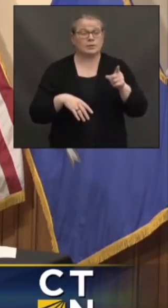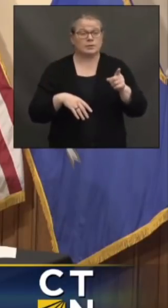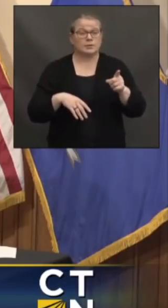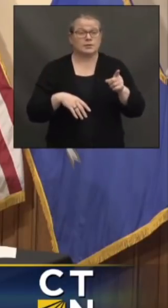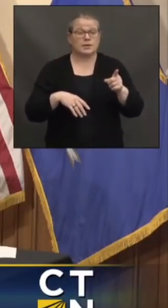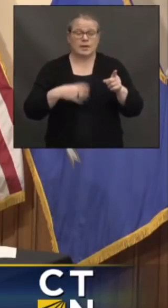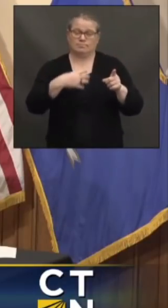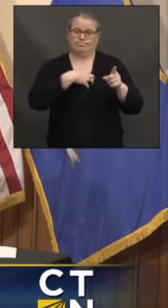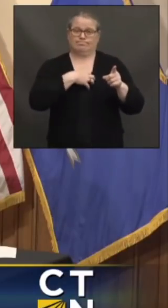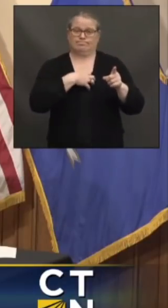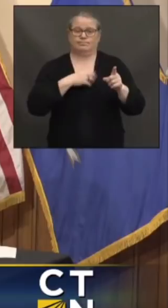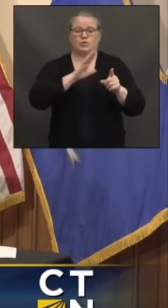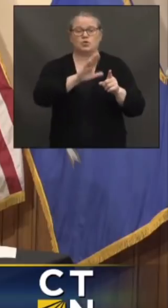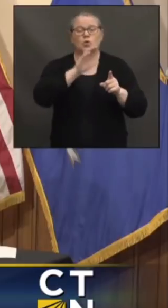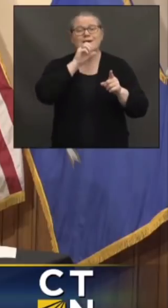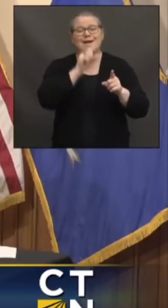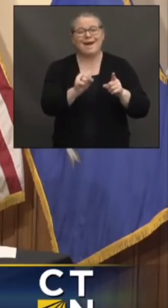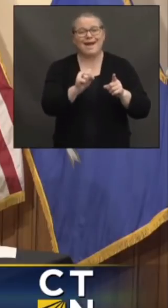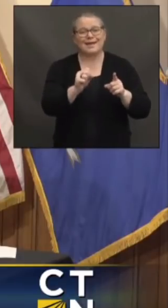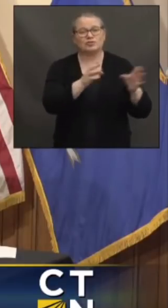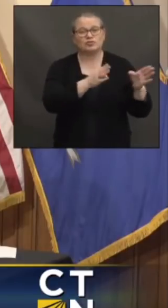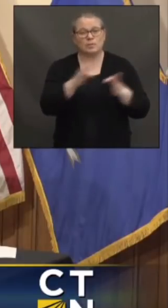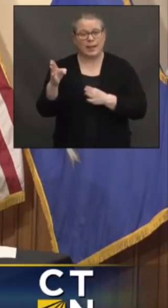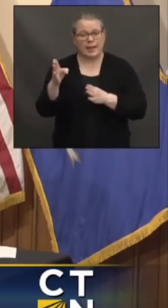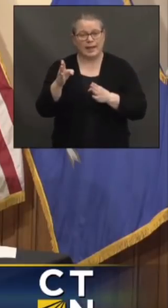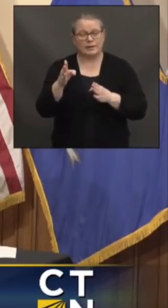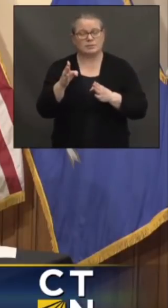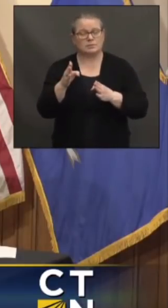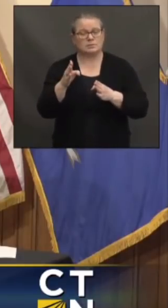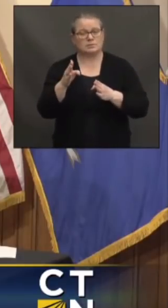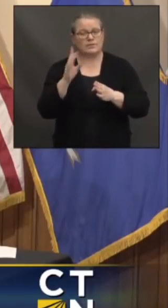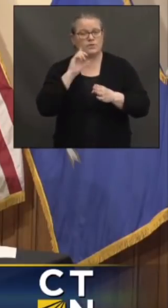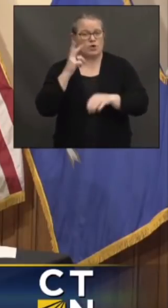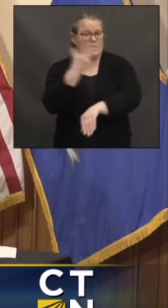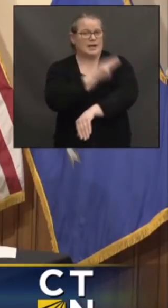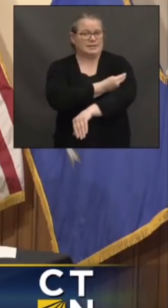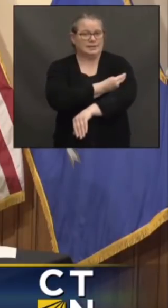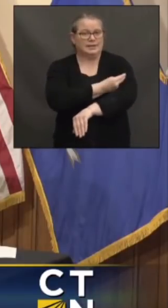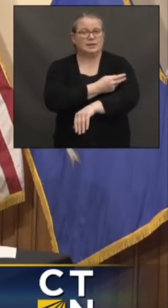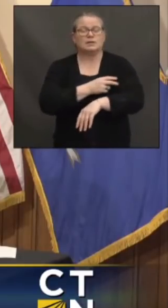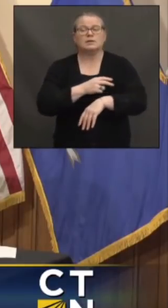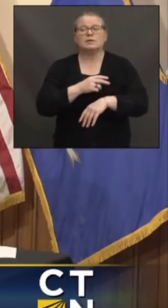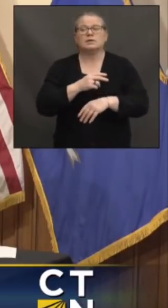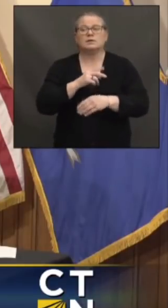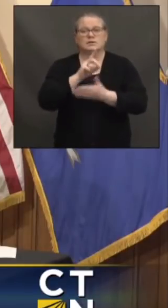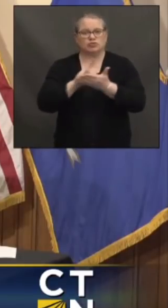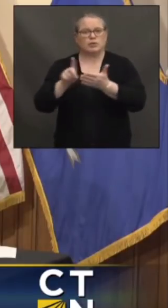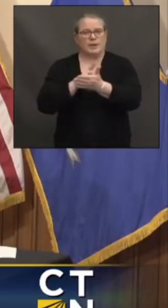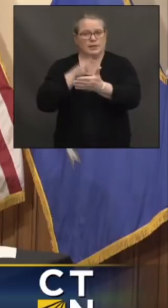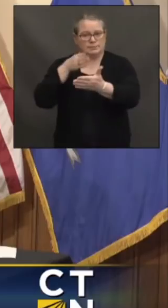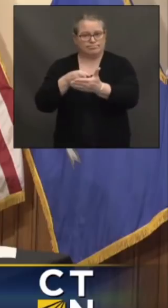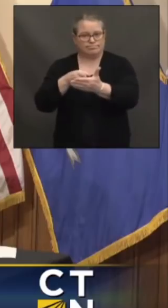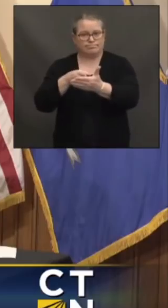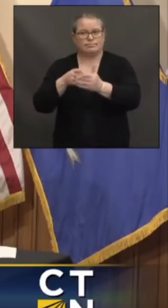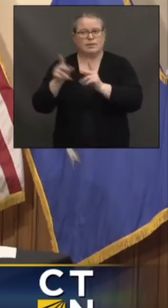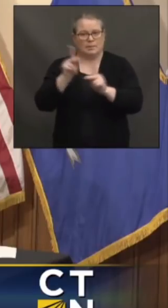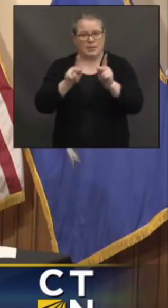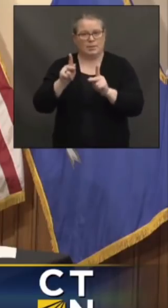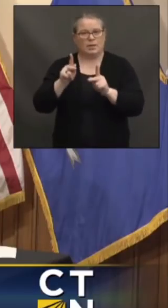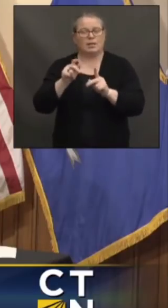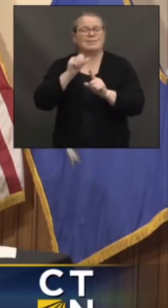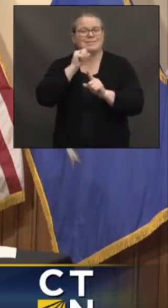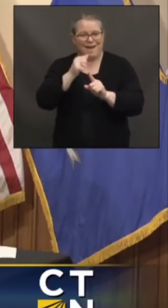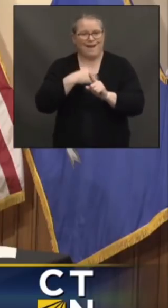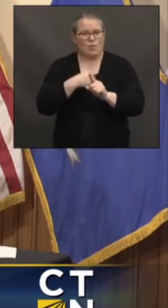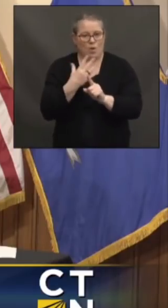rollout discriminates against non-white folks and folks with pre-existing conditions. I wonder if you might respond to that